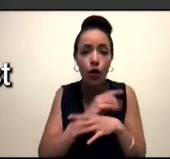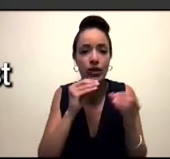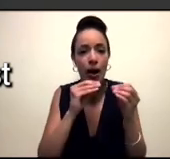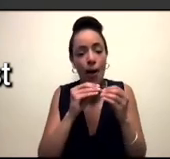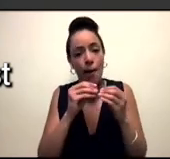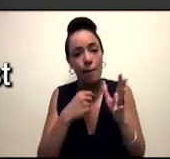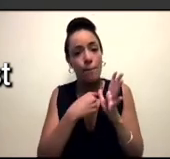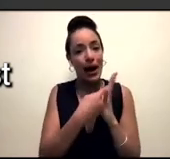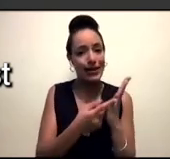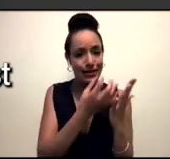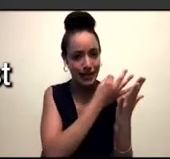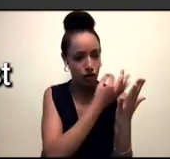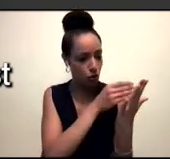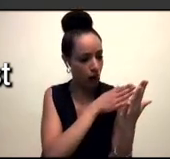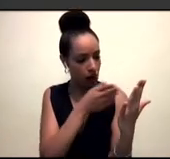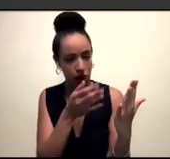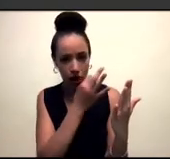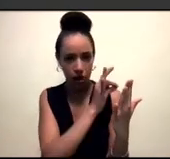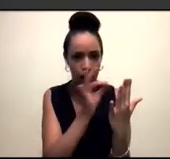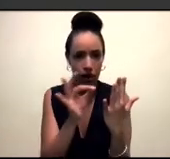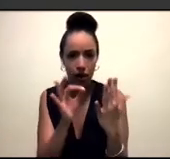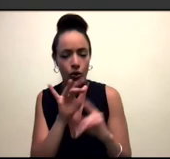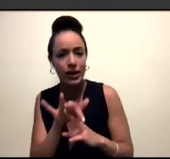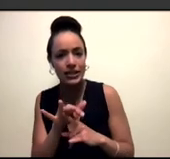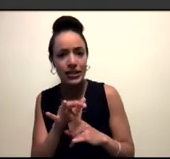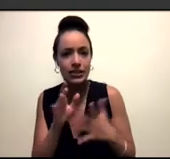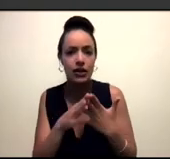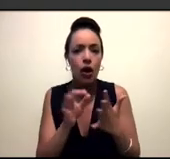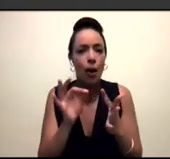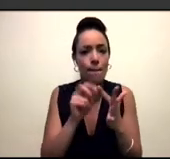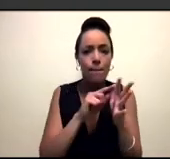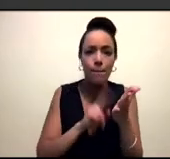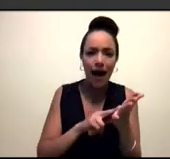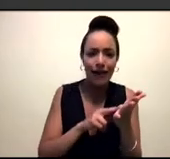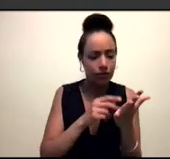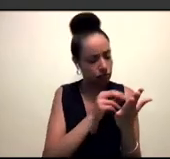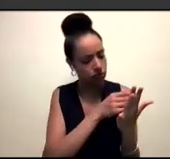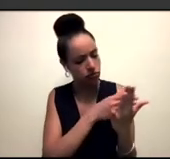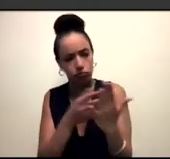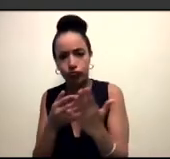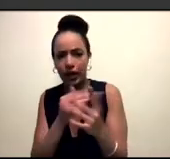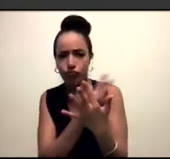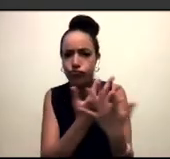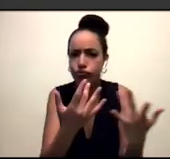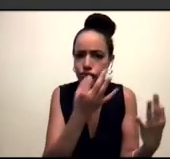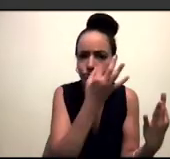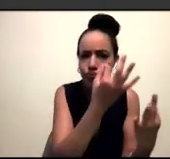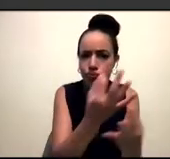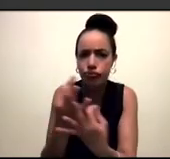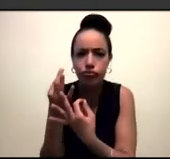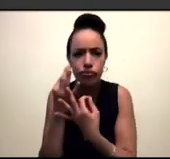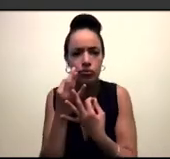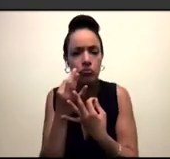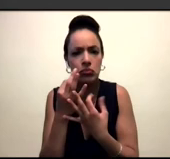Hemsexuals exist, omnisexuals exist, people exist in their understanding, and they don't have to have a label ascribed to it in order for them to be valid and real.